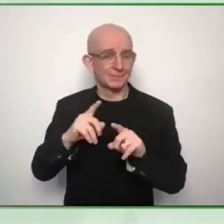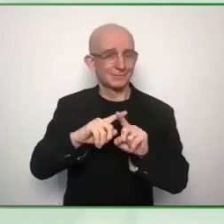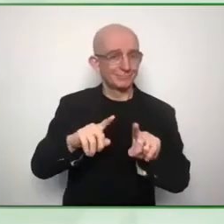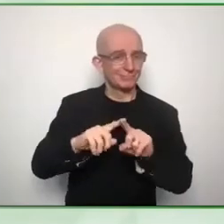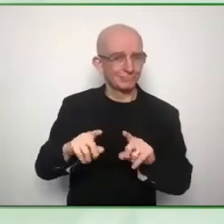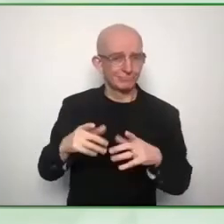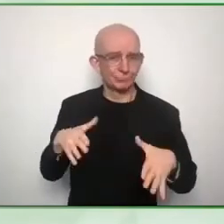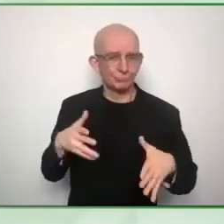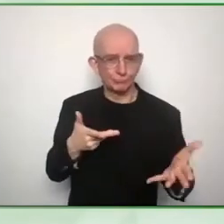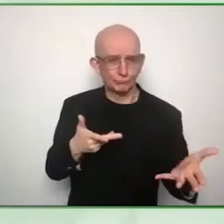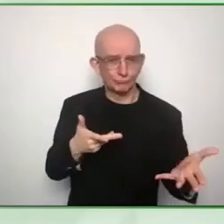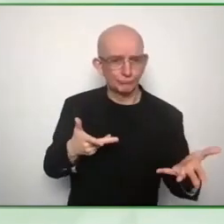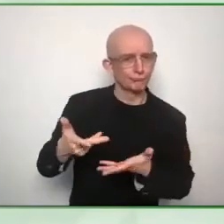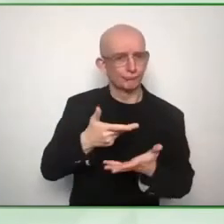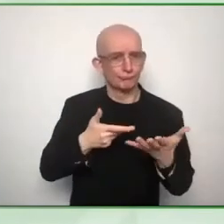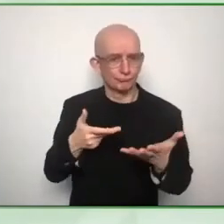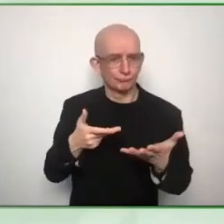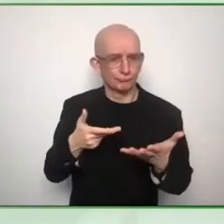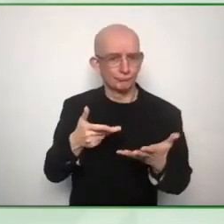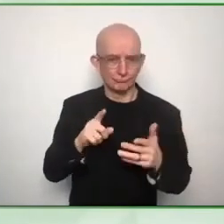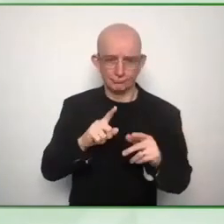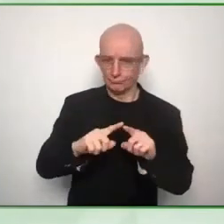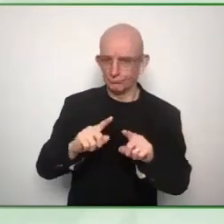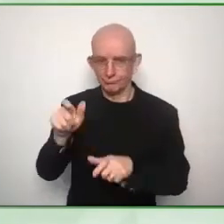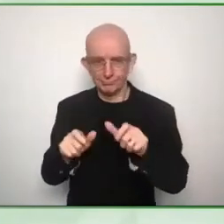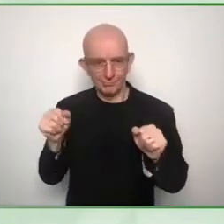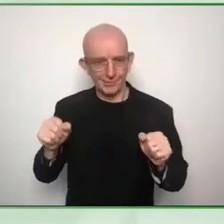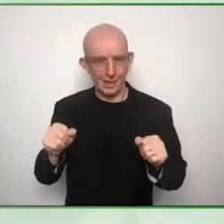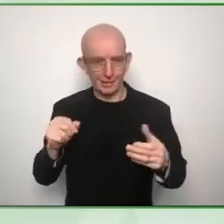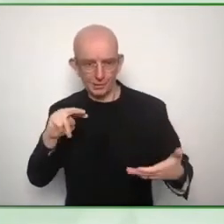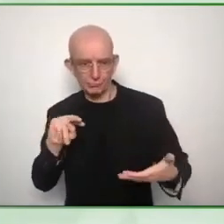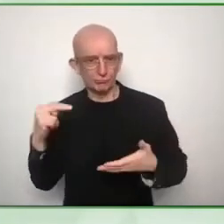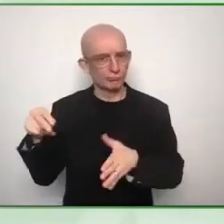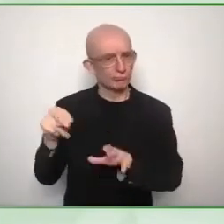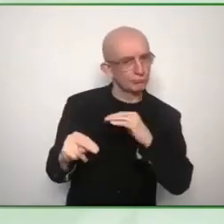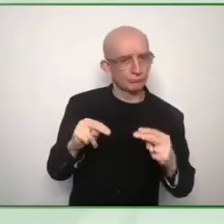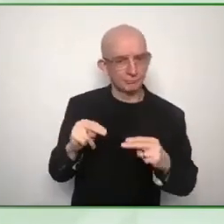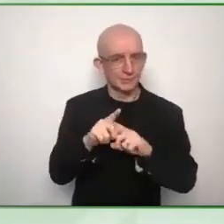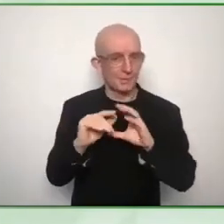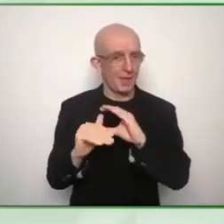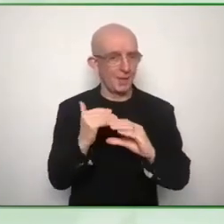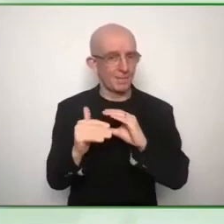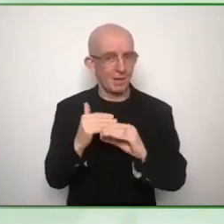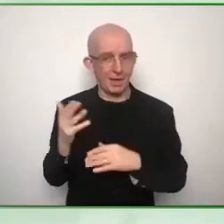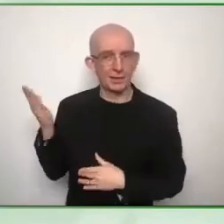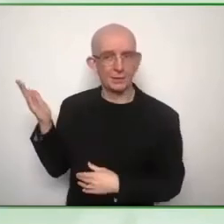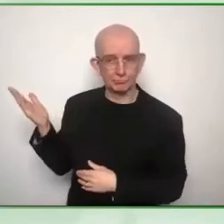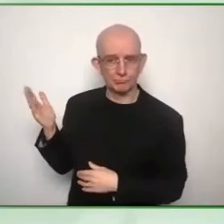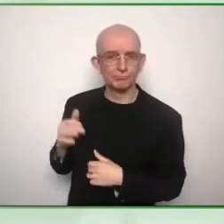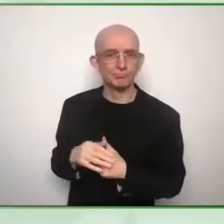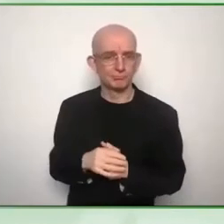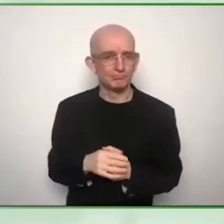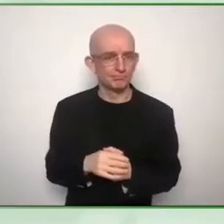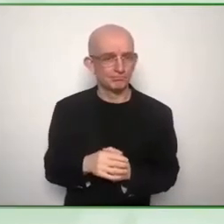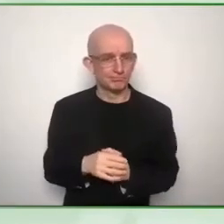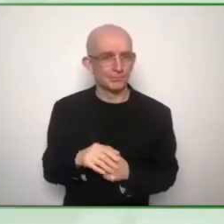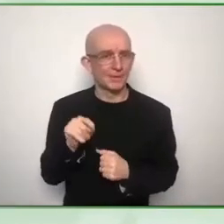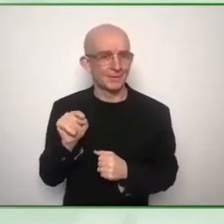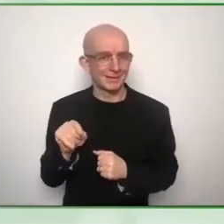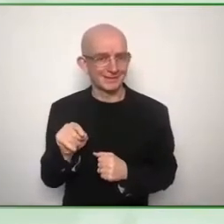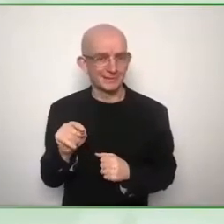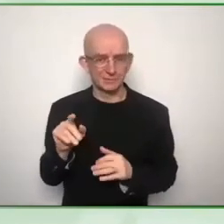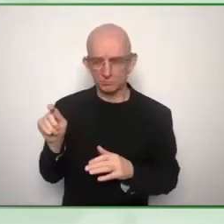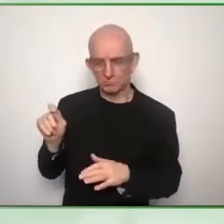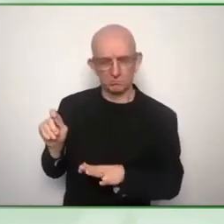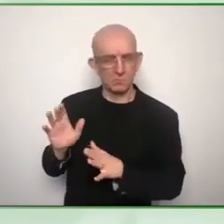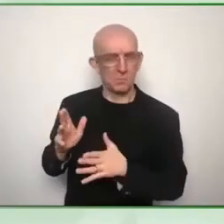bottom-up input um right at the end i heard a lot about feedback going in to the whole thing and with